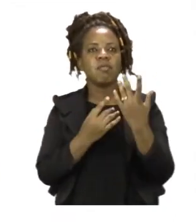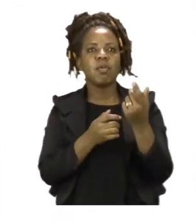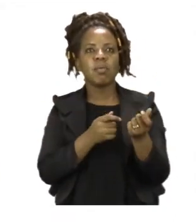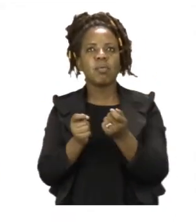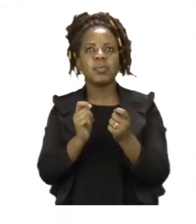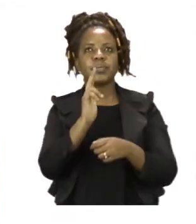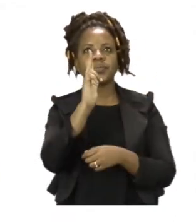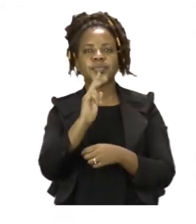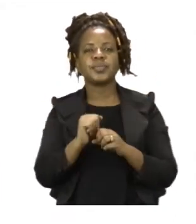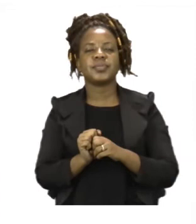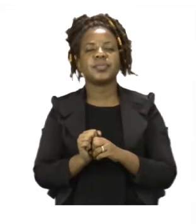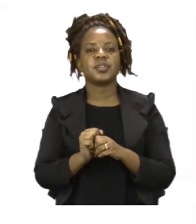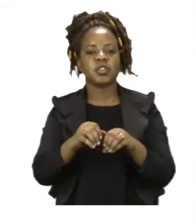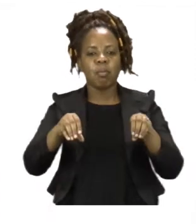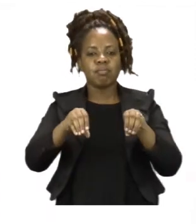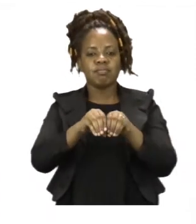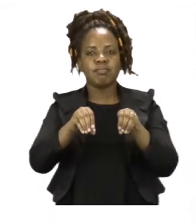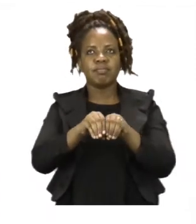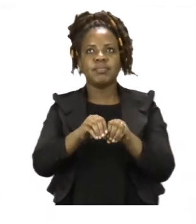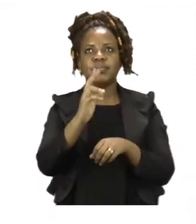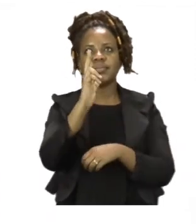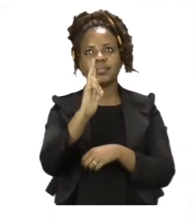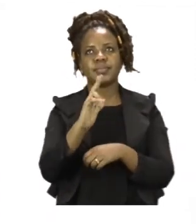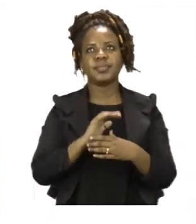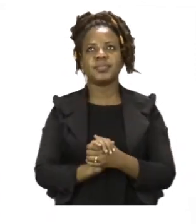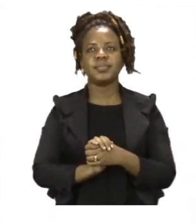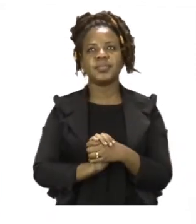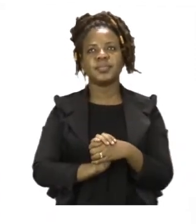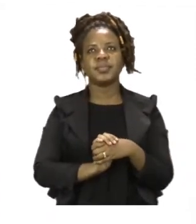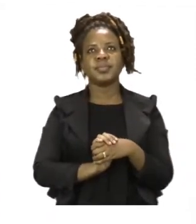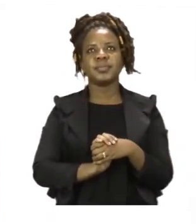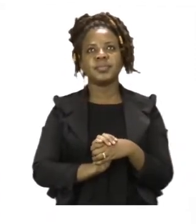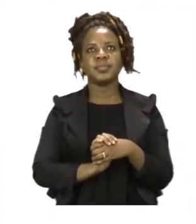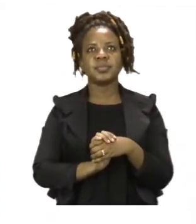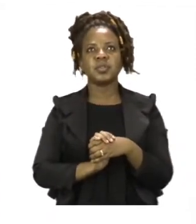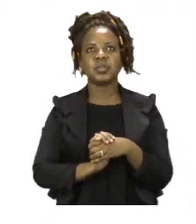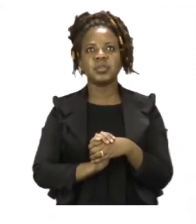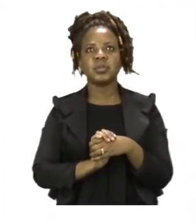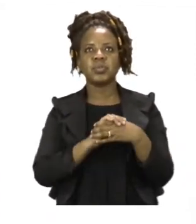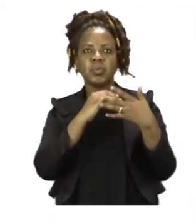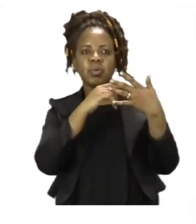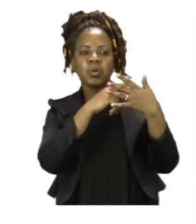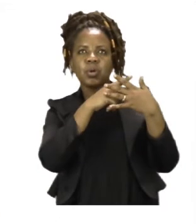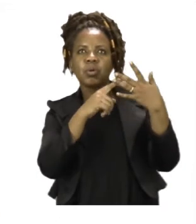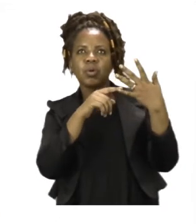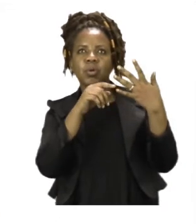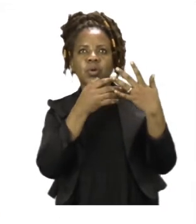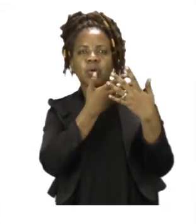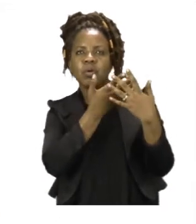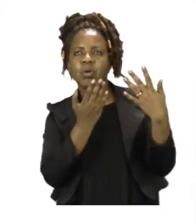or a plumber. Now, you don't have to choose all of them. No, no, no, no.